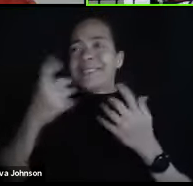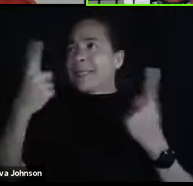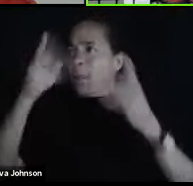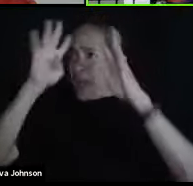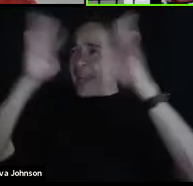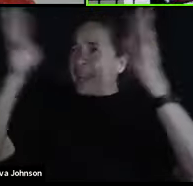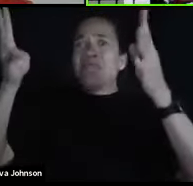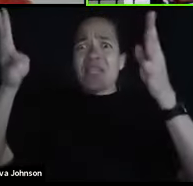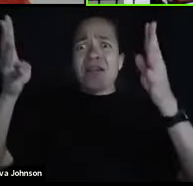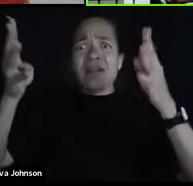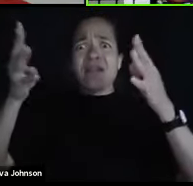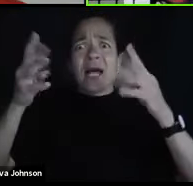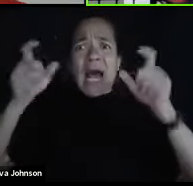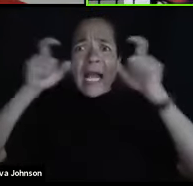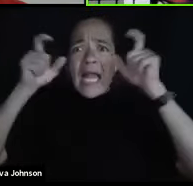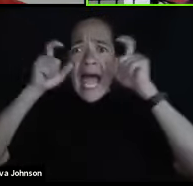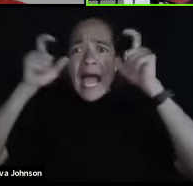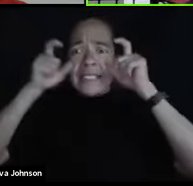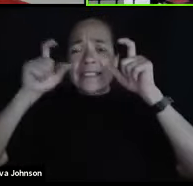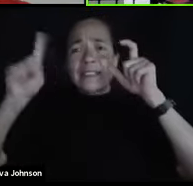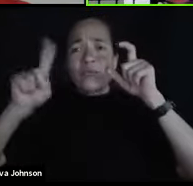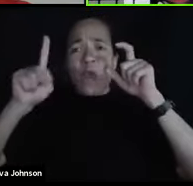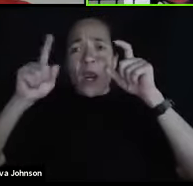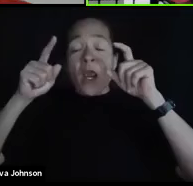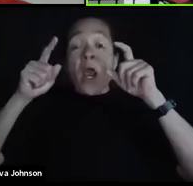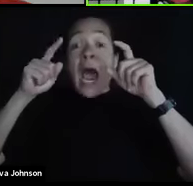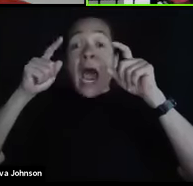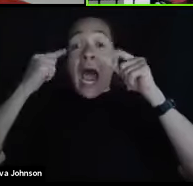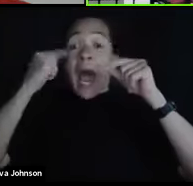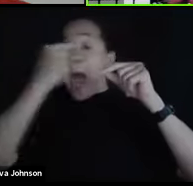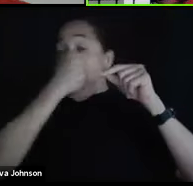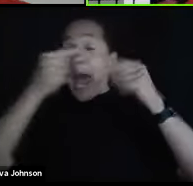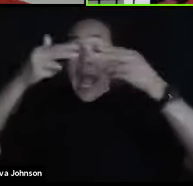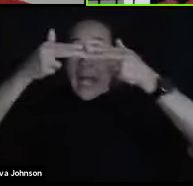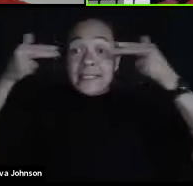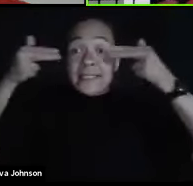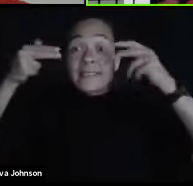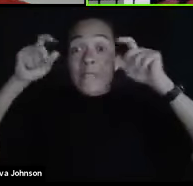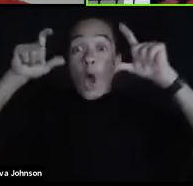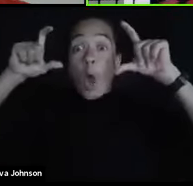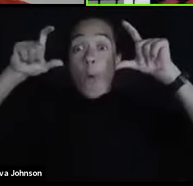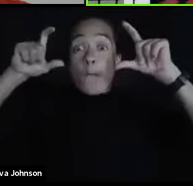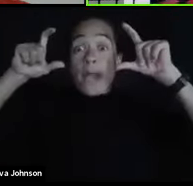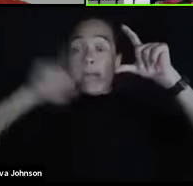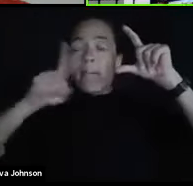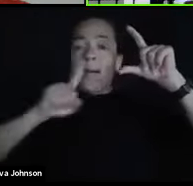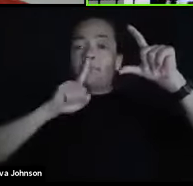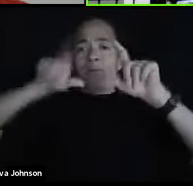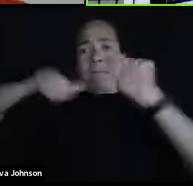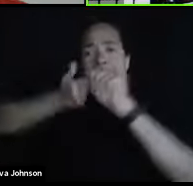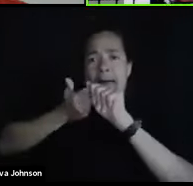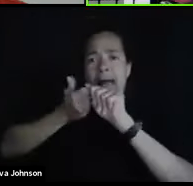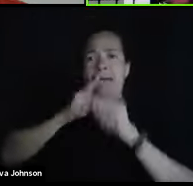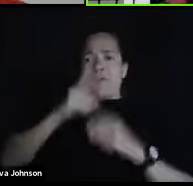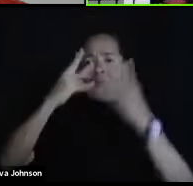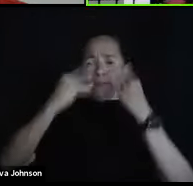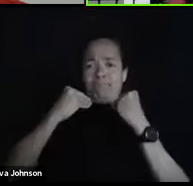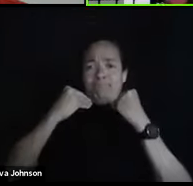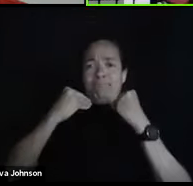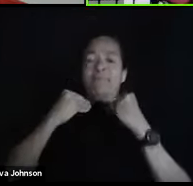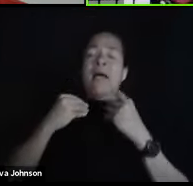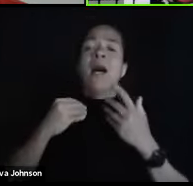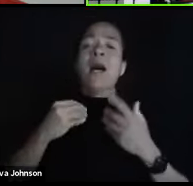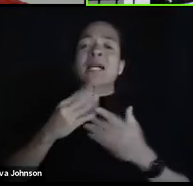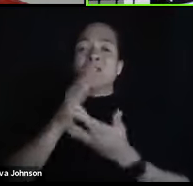like your eyes are open where you were really snoozing in class? Been there, felt those thoughts, okay? Those are not very